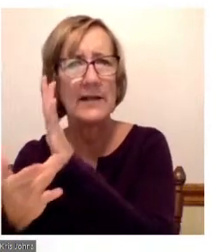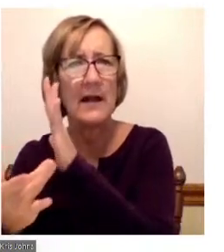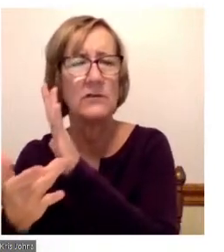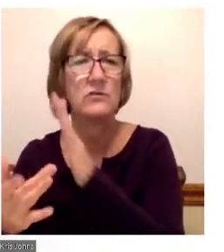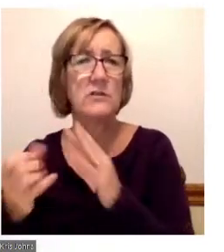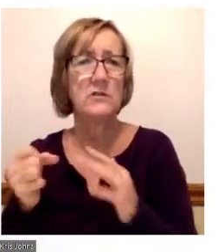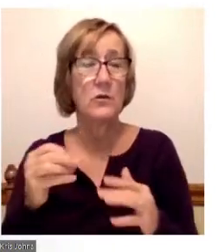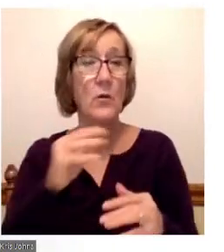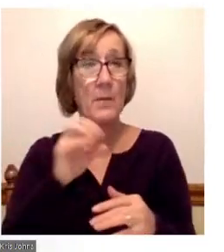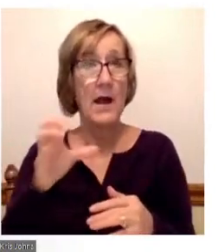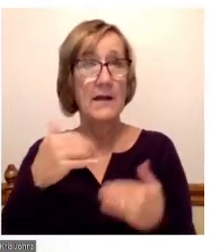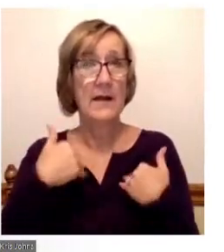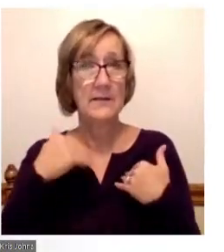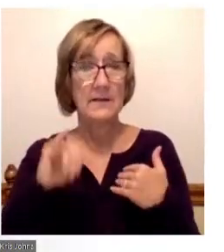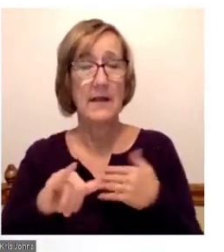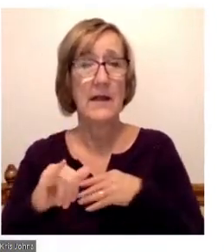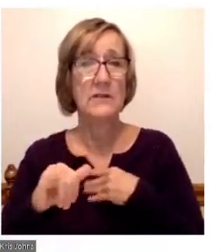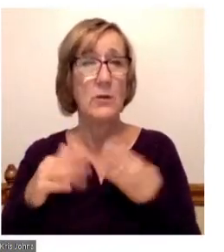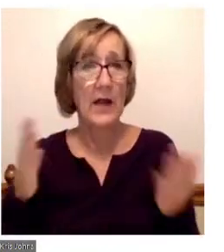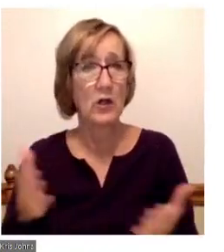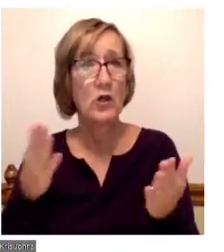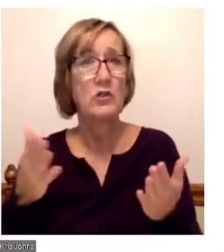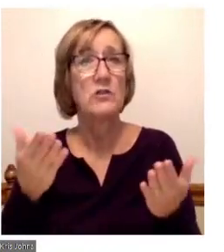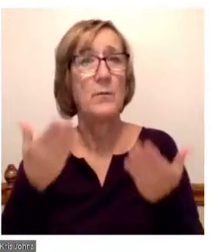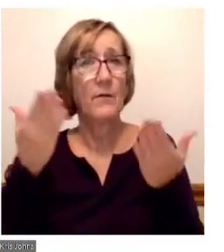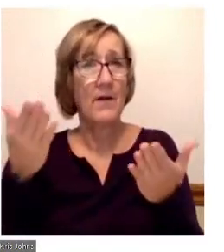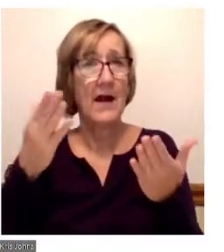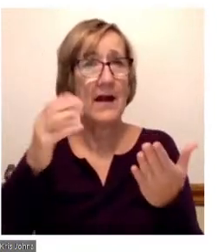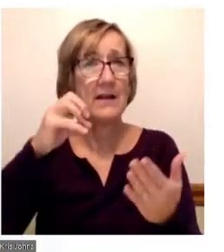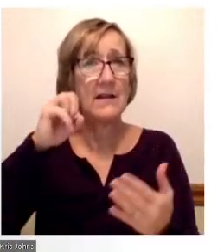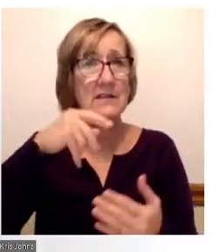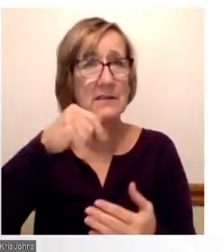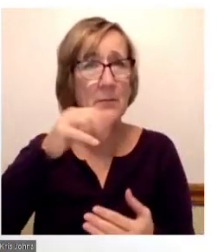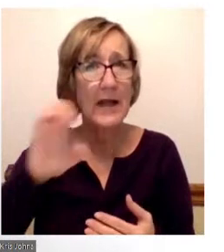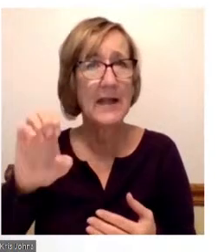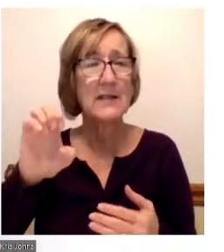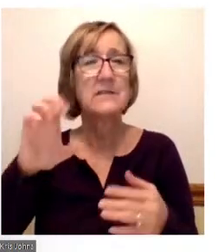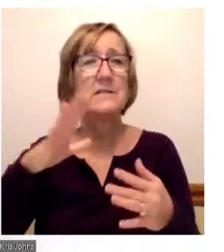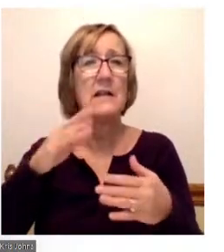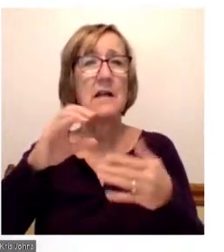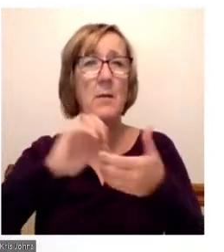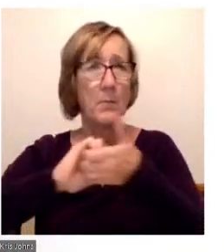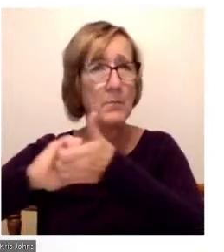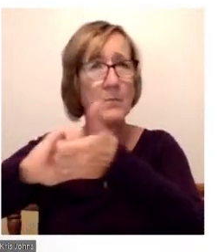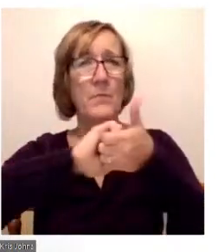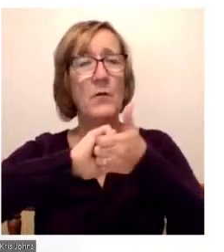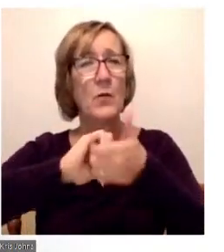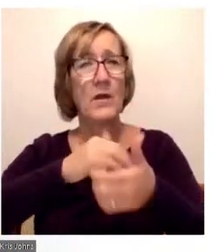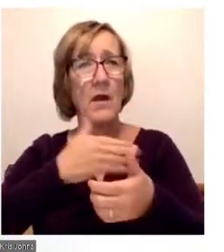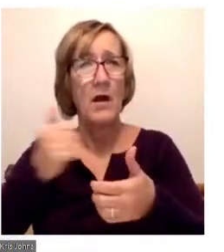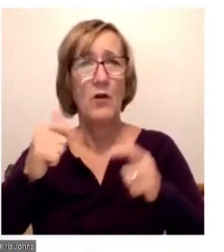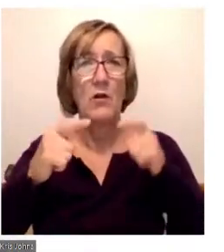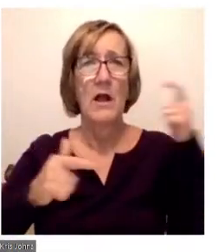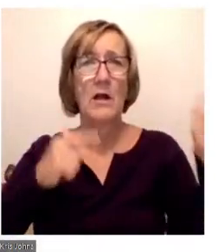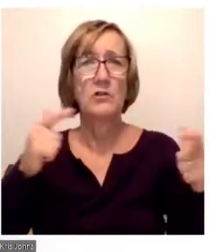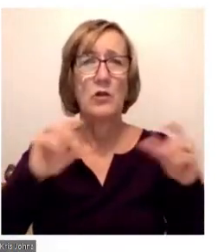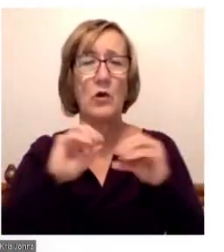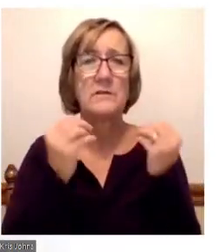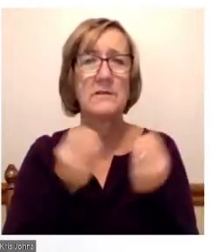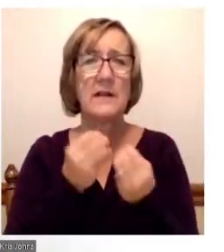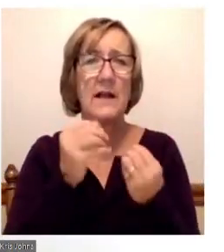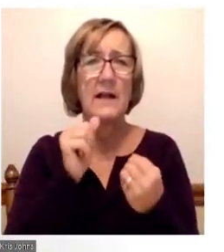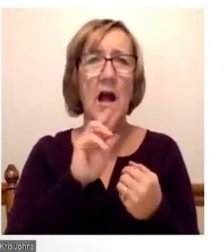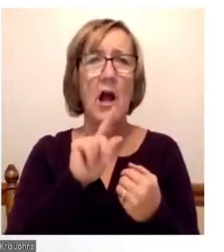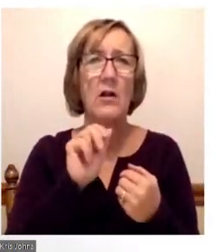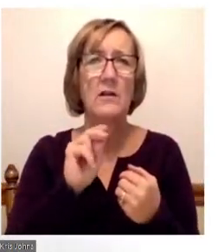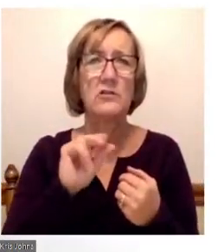would encourage just being able to provide the space and also, you know, partnering with larger community organizations throughout Flint, like the RL Jones Community Outreach